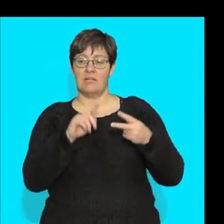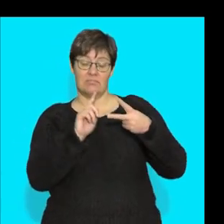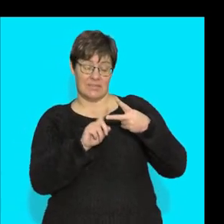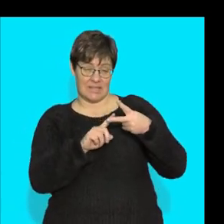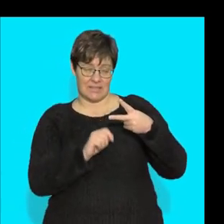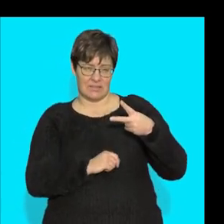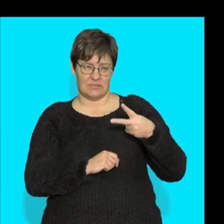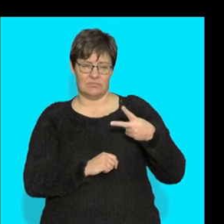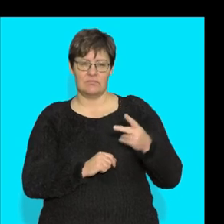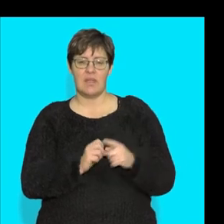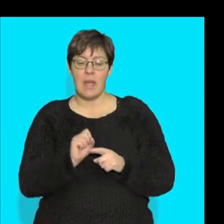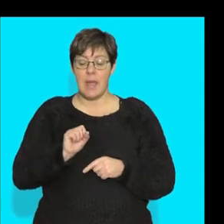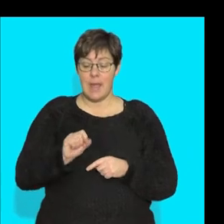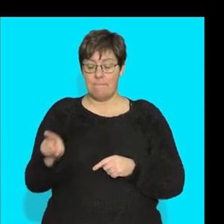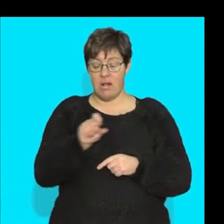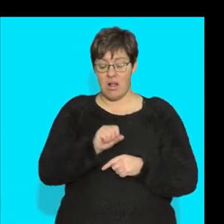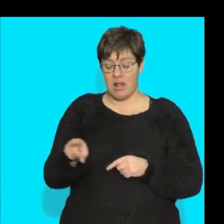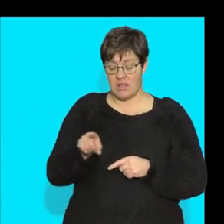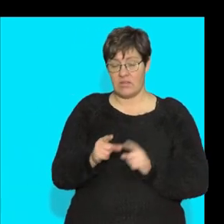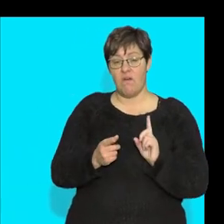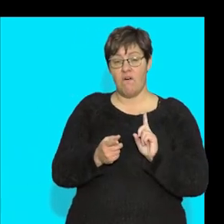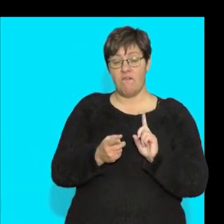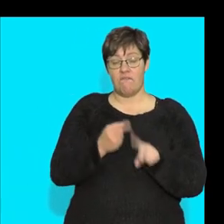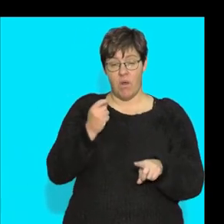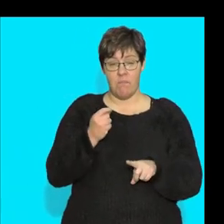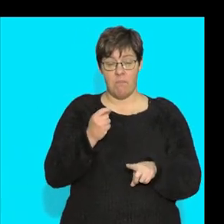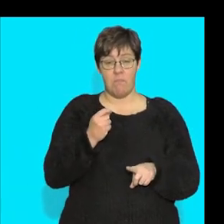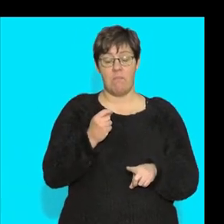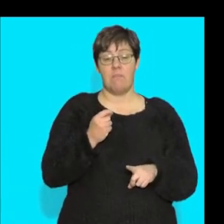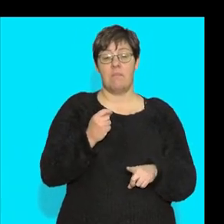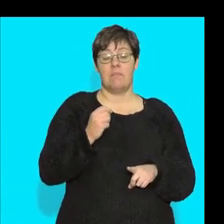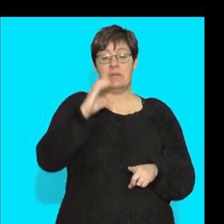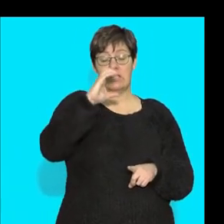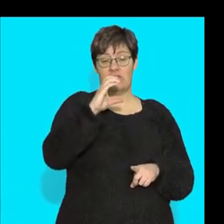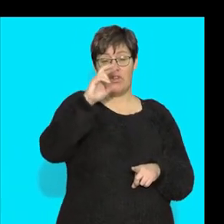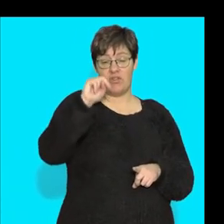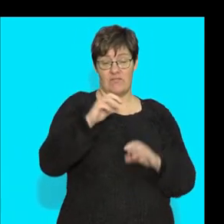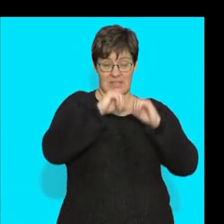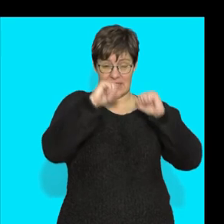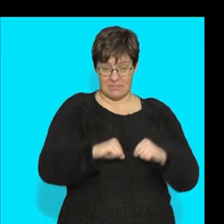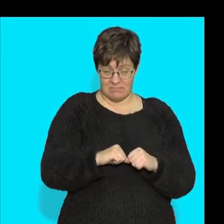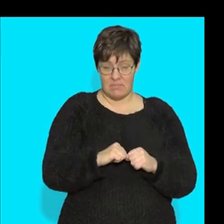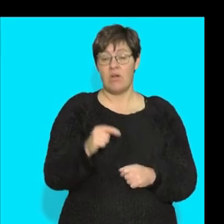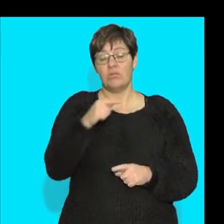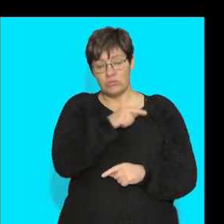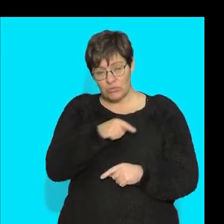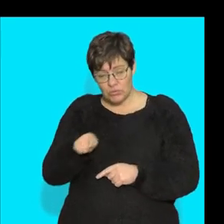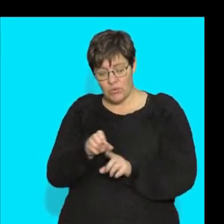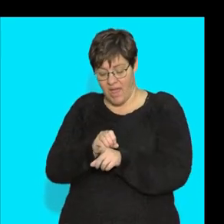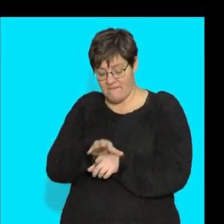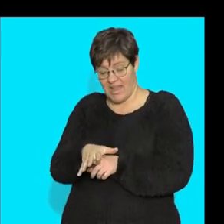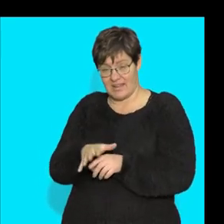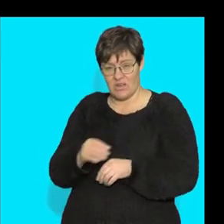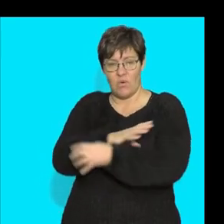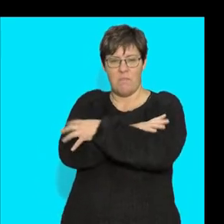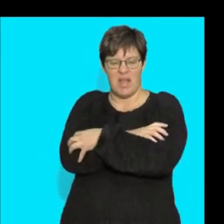impulses from the central nervous system to the effectors muscles